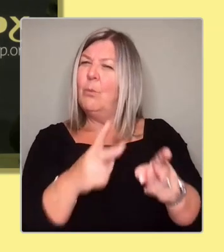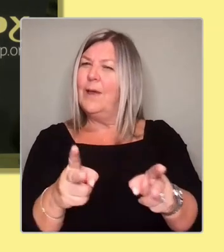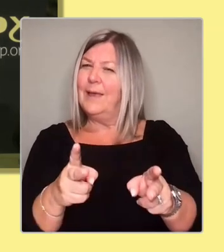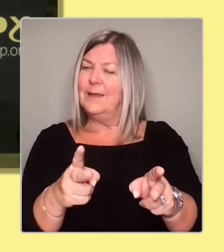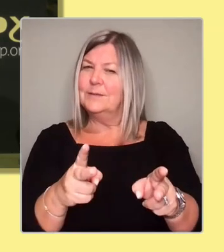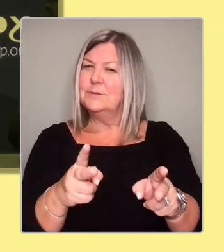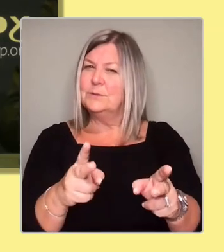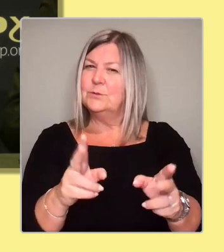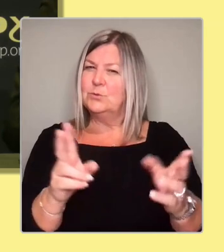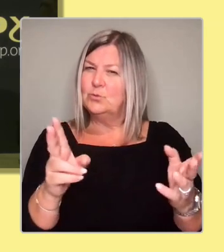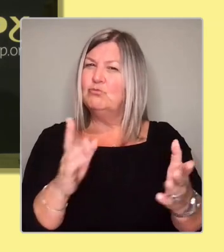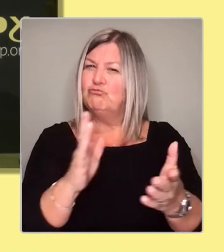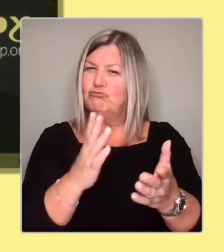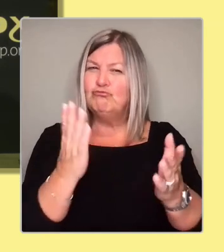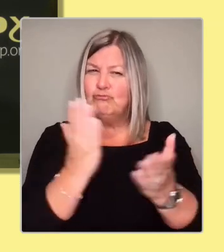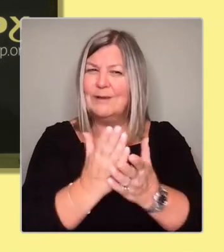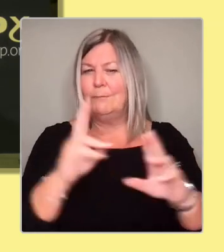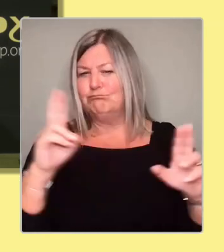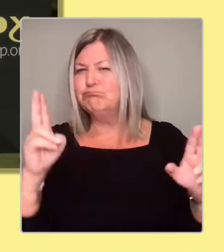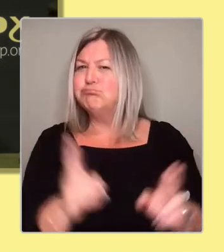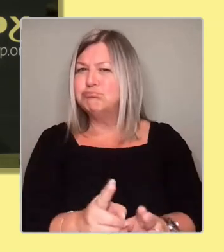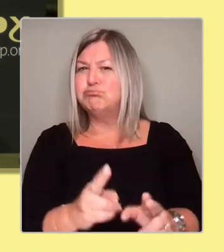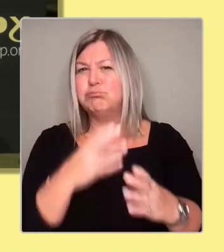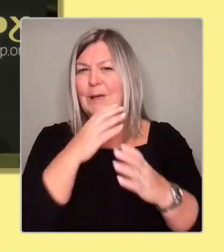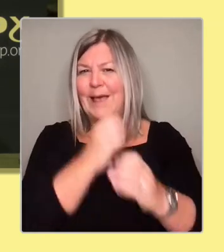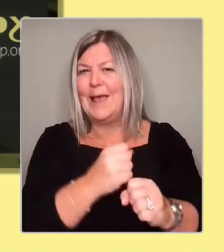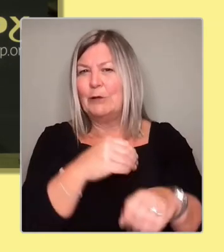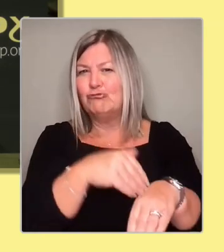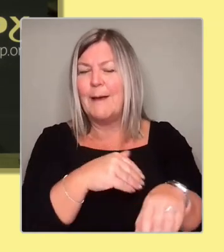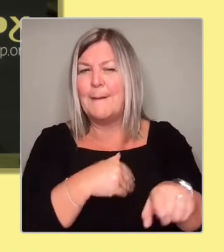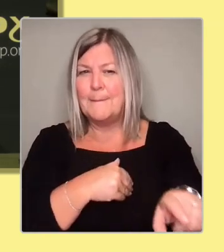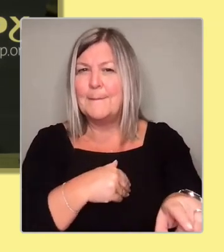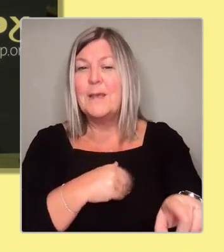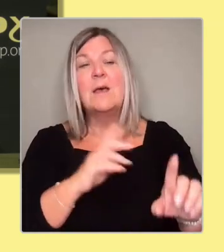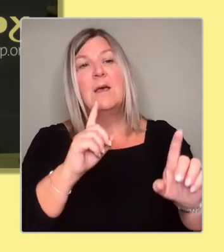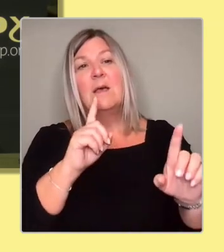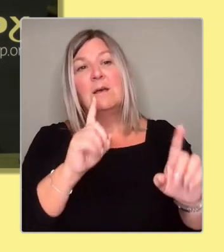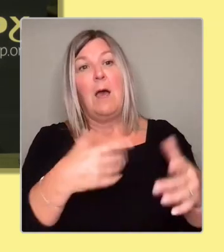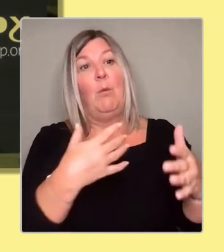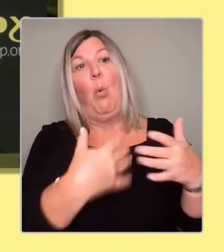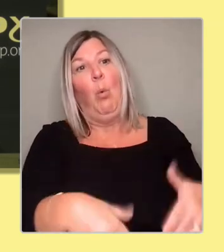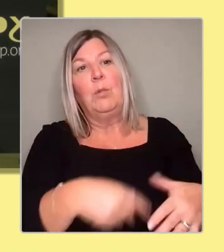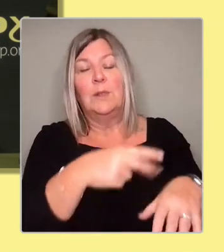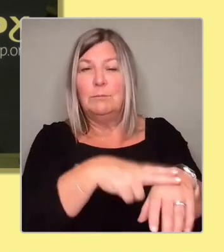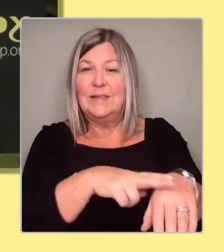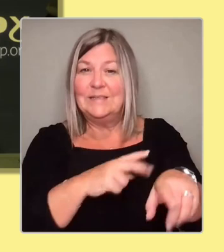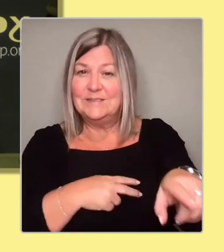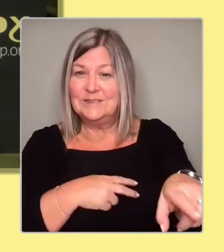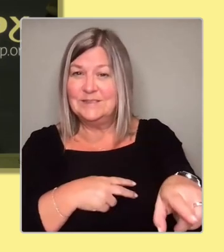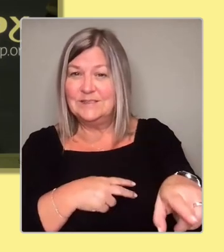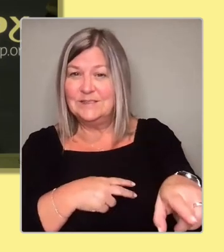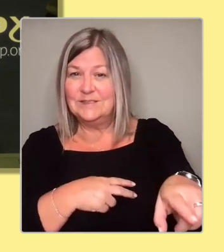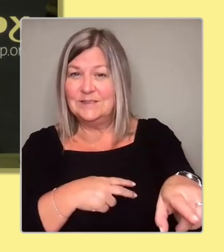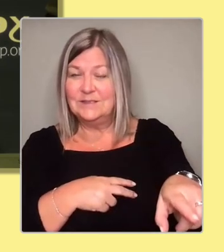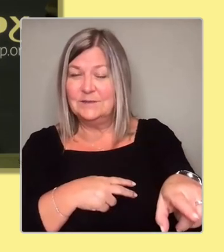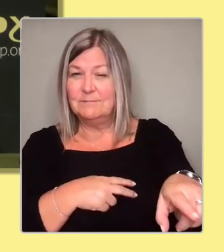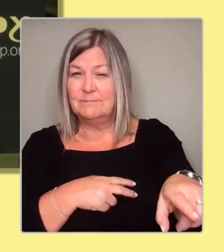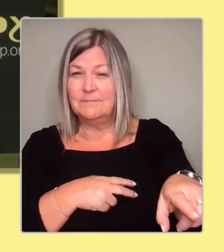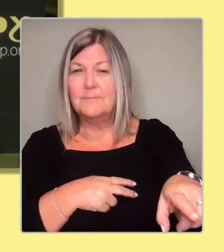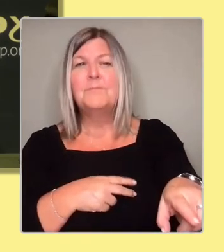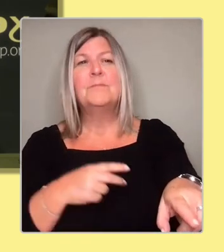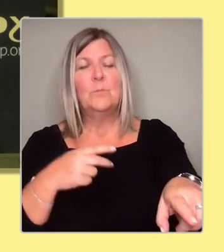the police that tackle it, although they are on the front line when it comes to it. It's also about ensuring that in every environment,